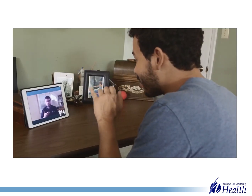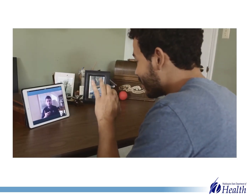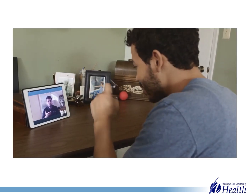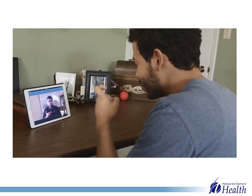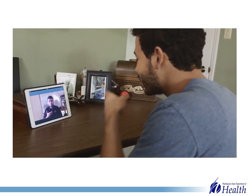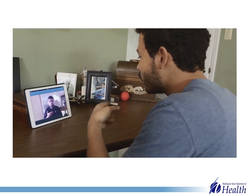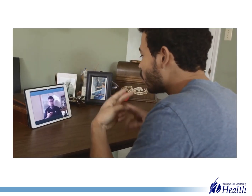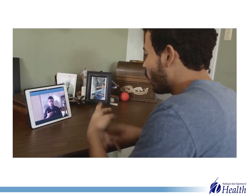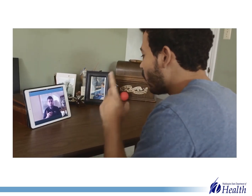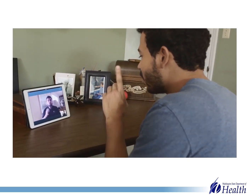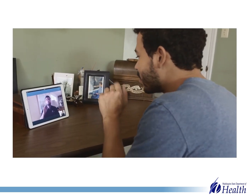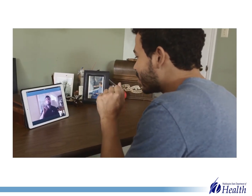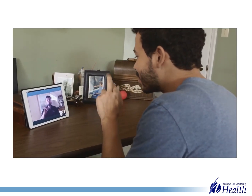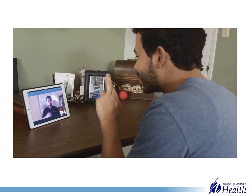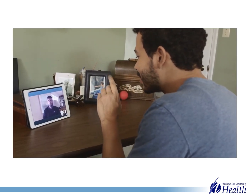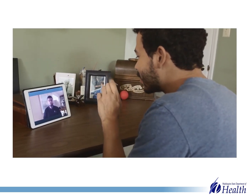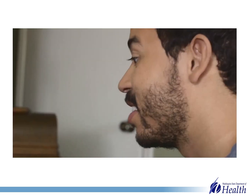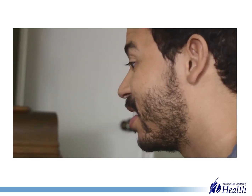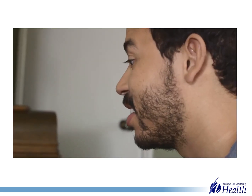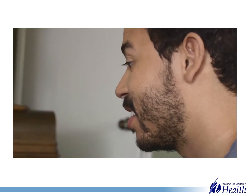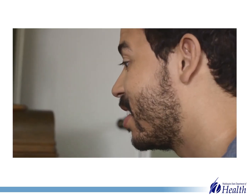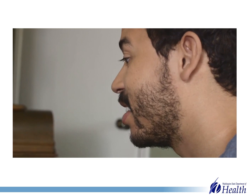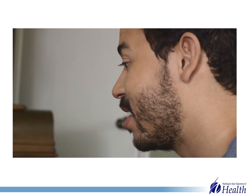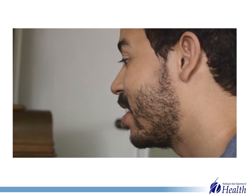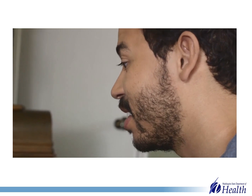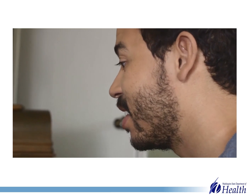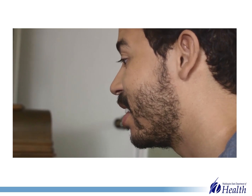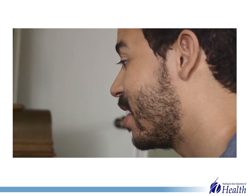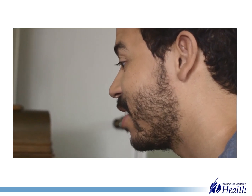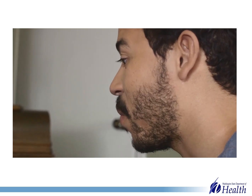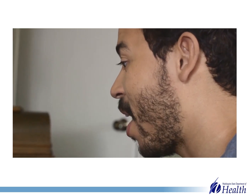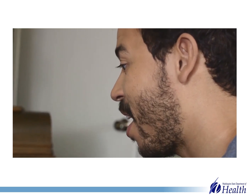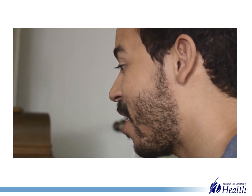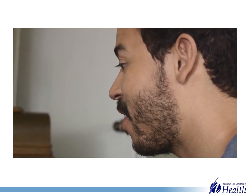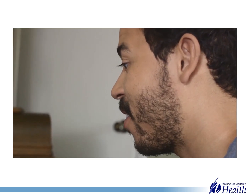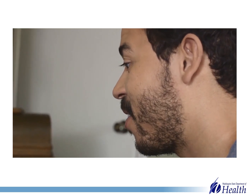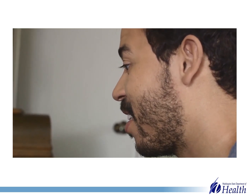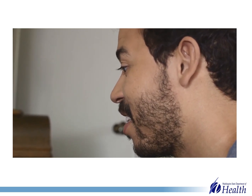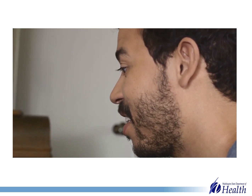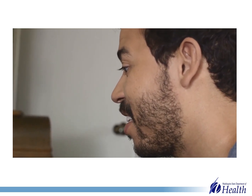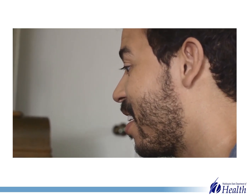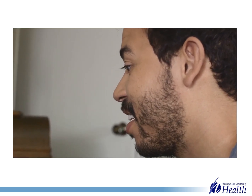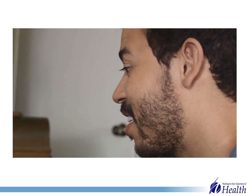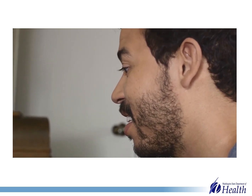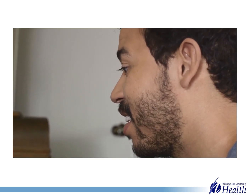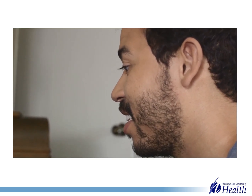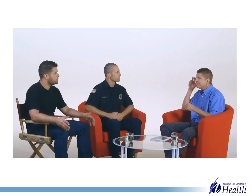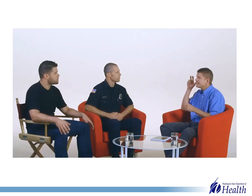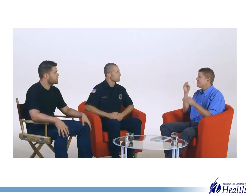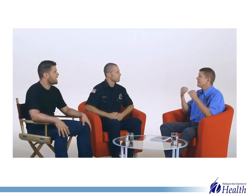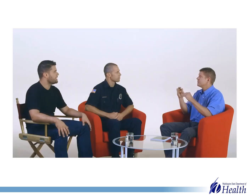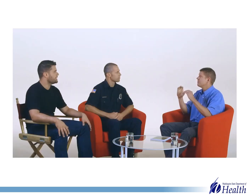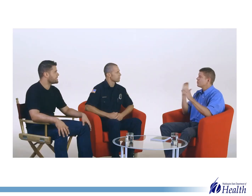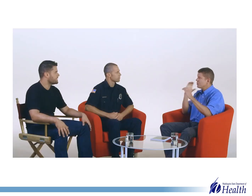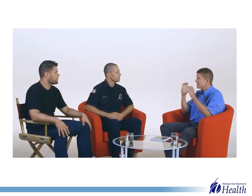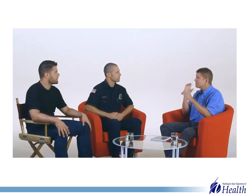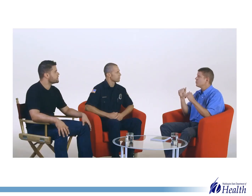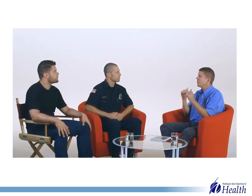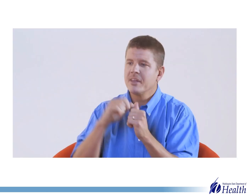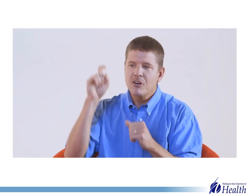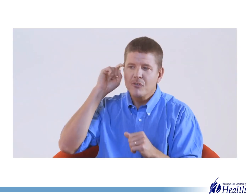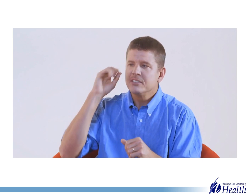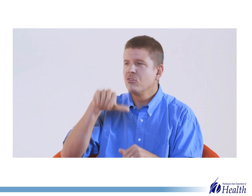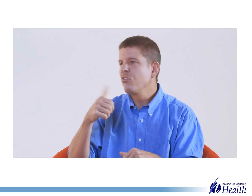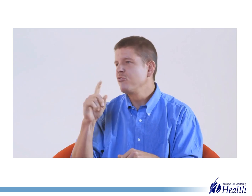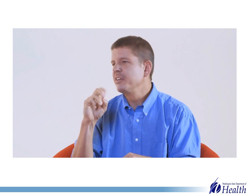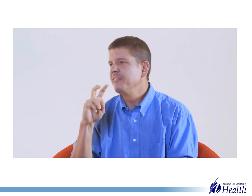perhaps to a lesser degree, they might use ASL or they're perhaps more oriented towards speech and listening methods of communication with